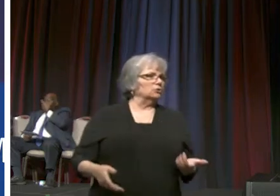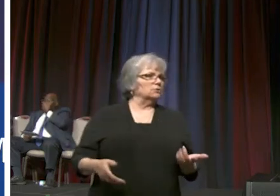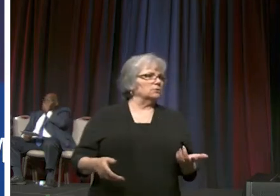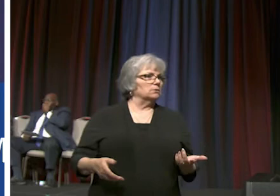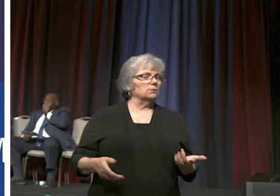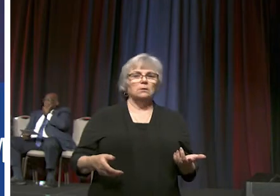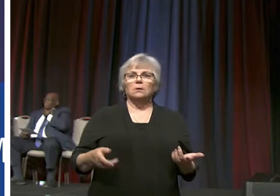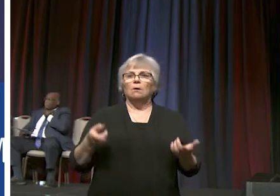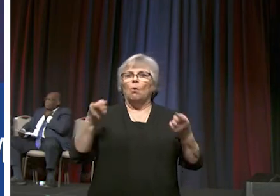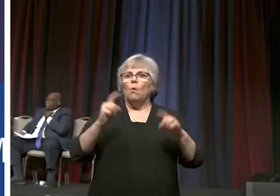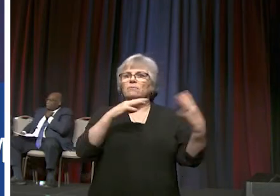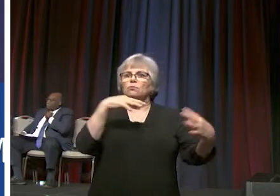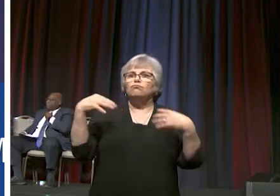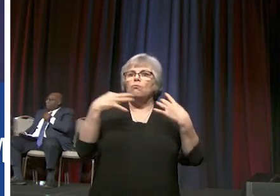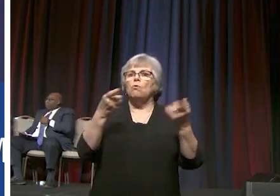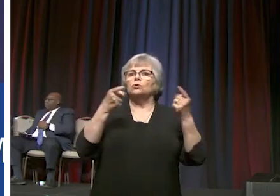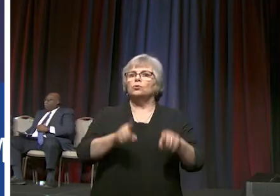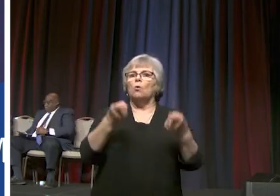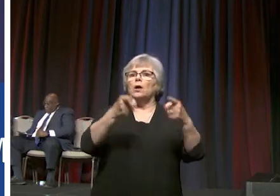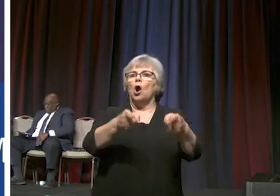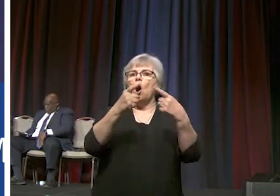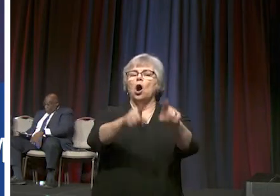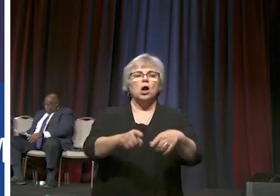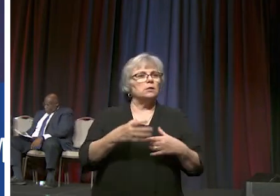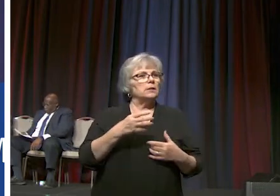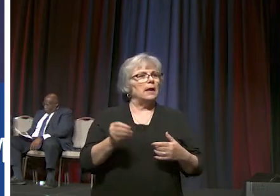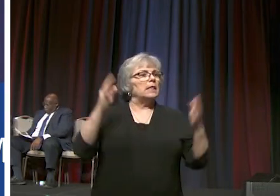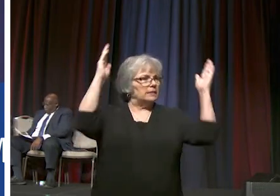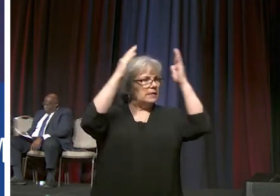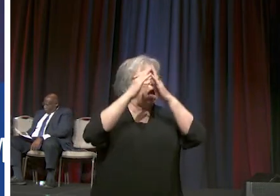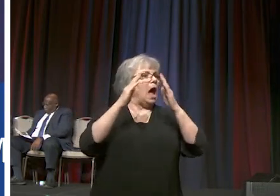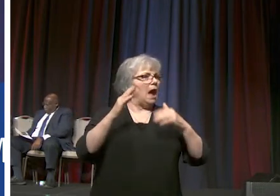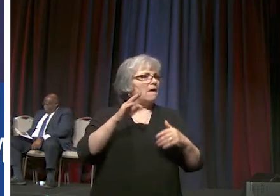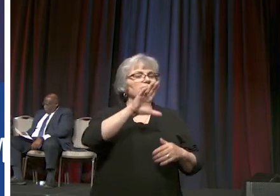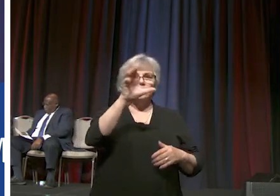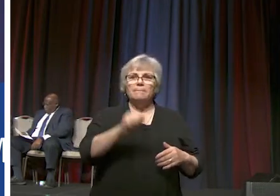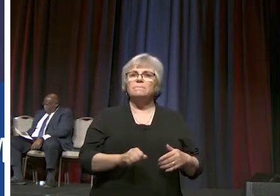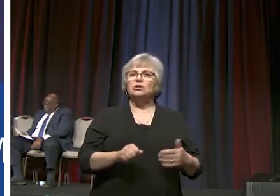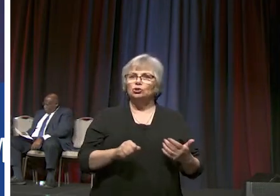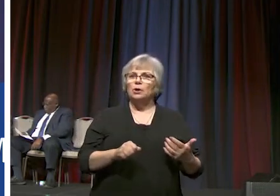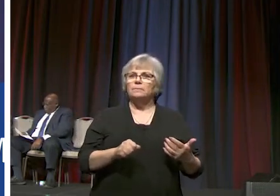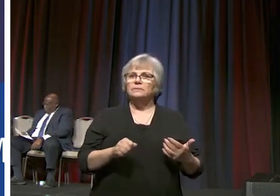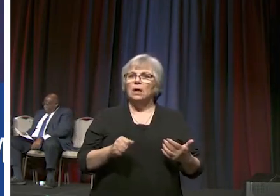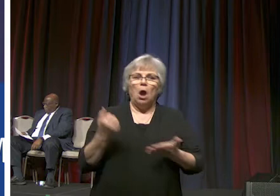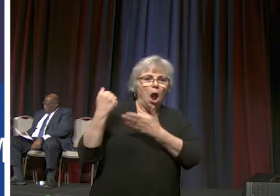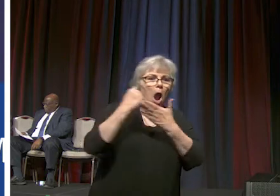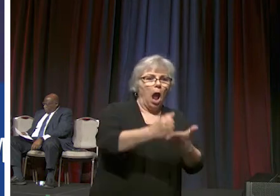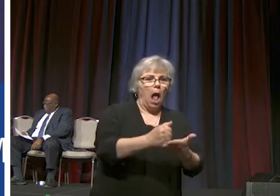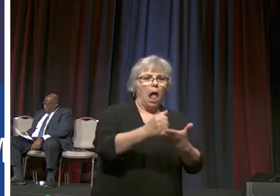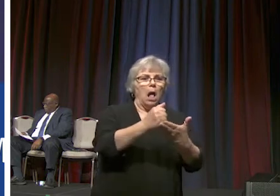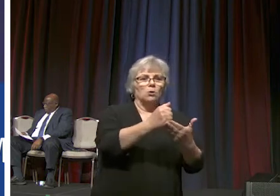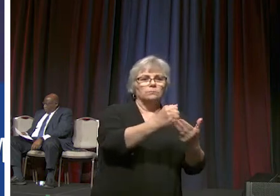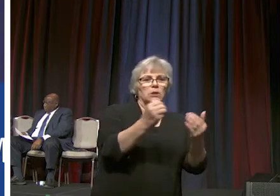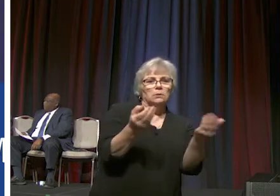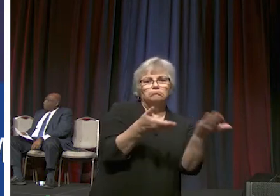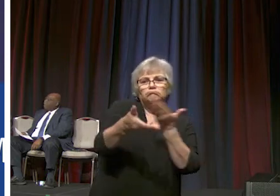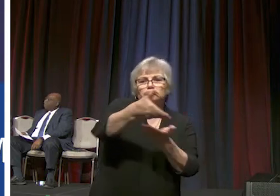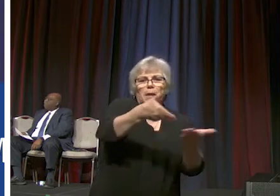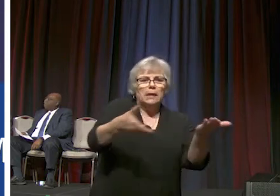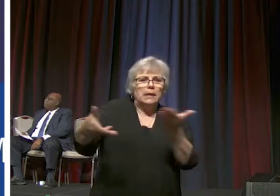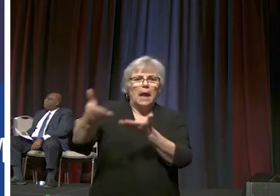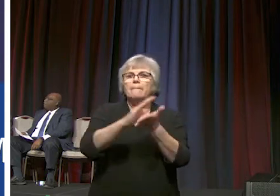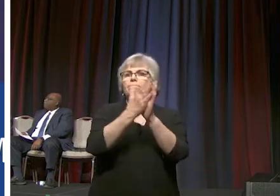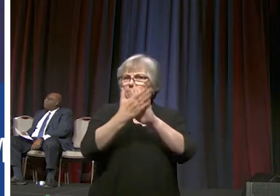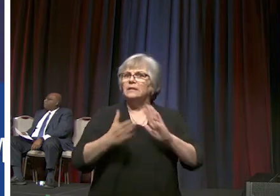peace when their war is going on it's the african bishops who are asked to come in and help mediate peace